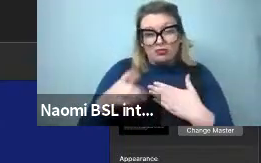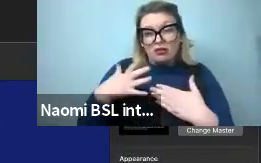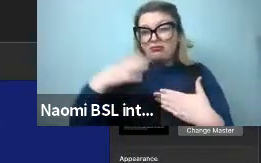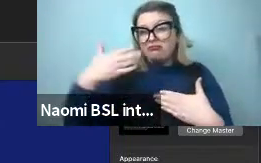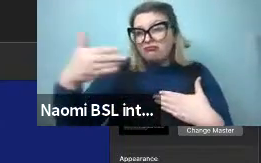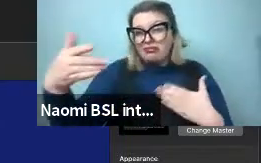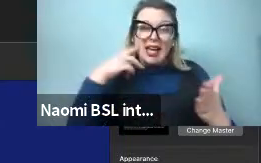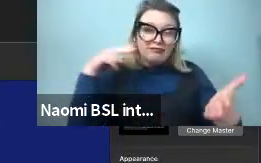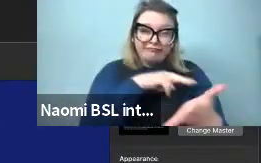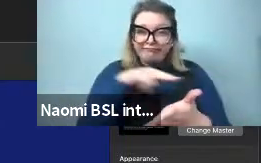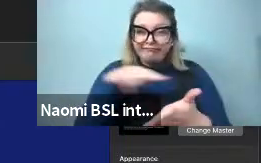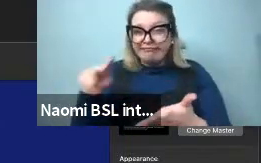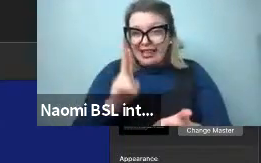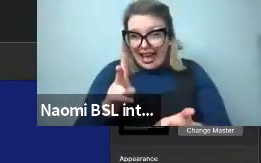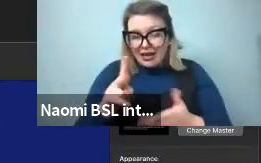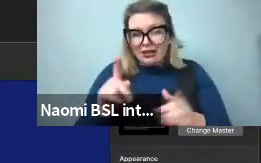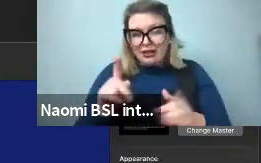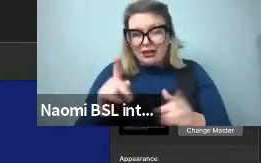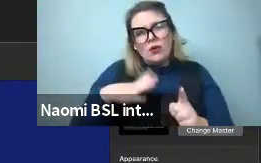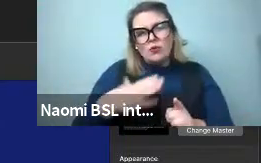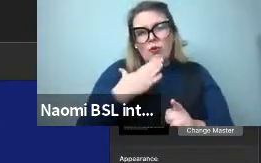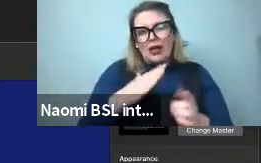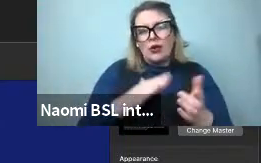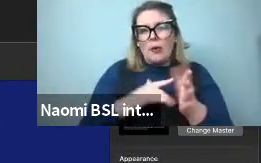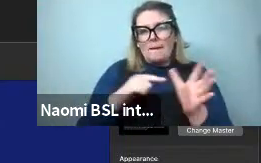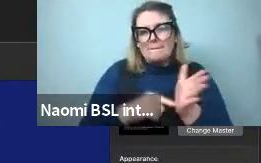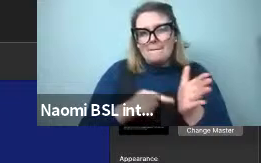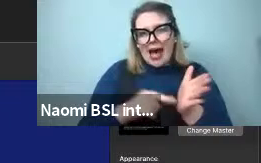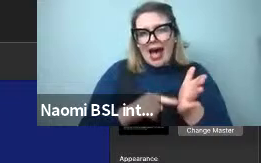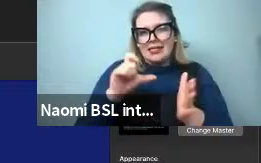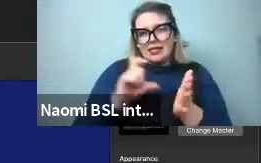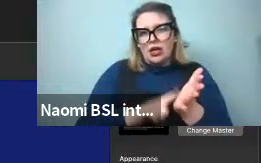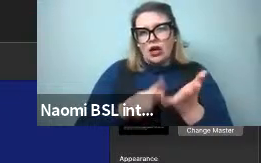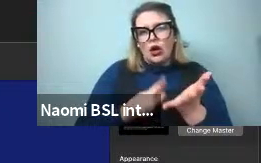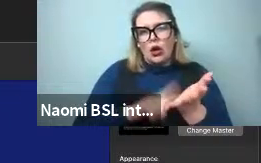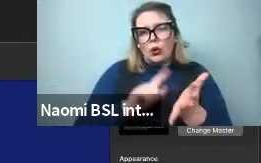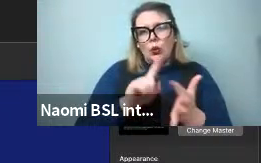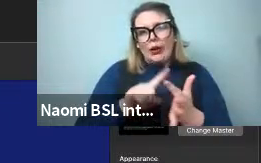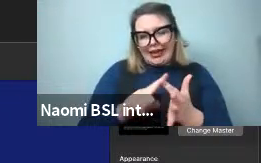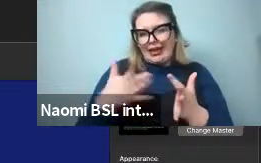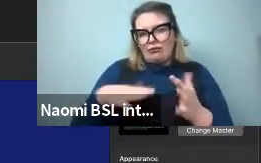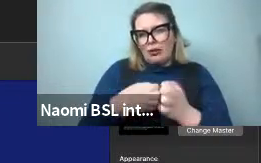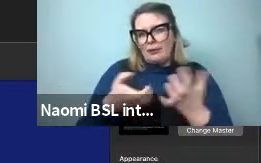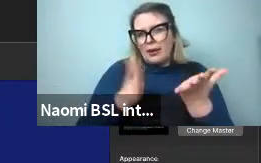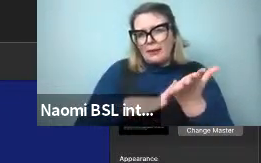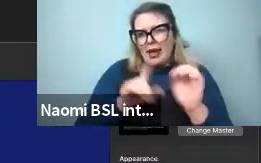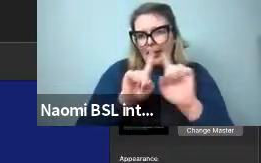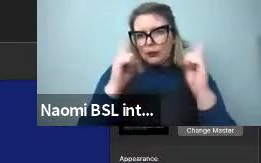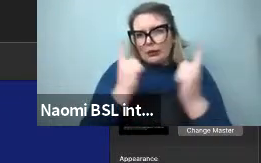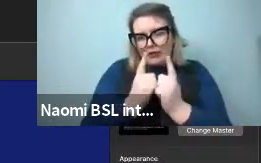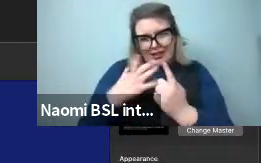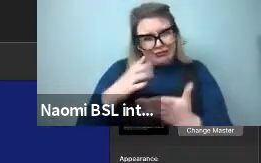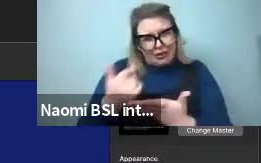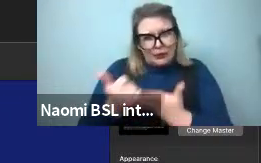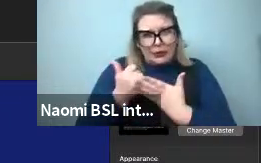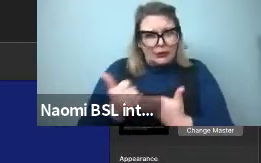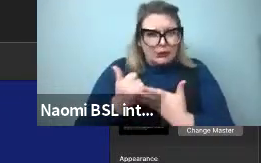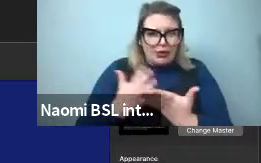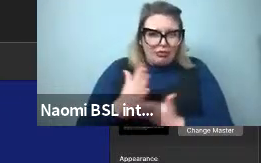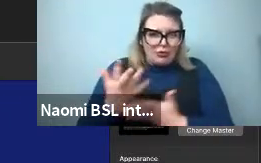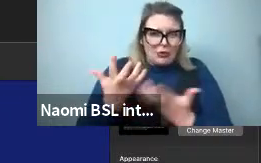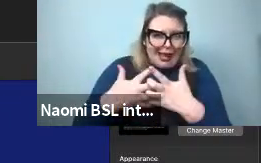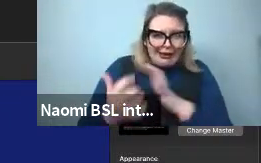And I'd also like to especially thank Matt Cooley from the University of Birmingham, who's been providing a ton of technical support. We really couldn't have done it without him.